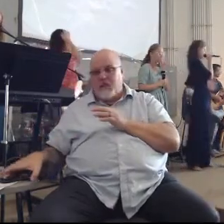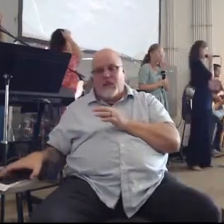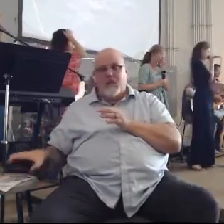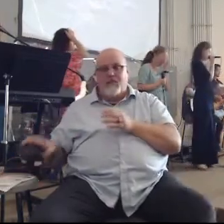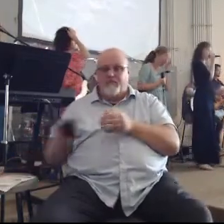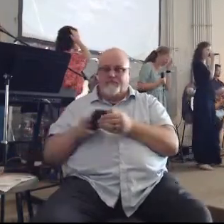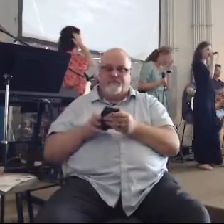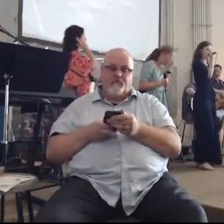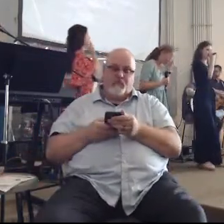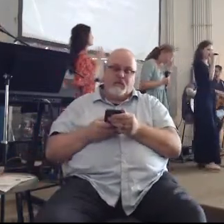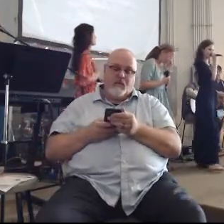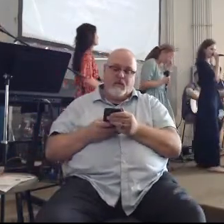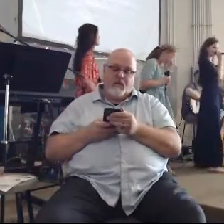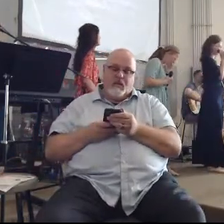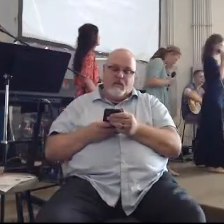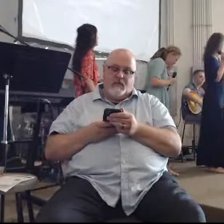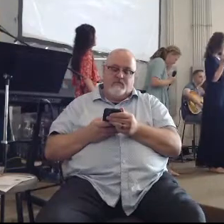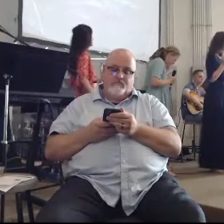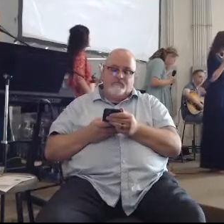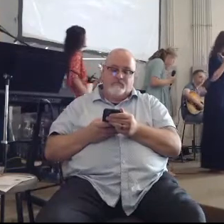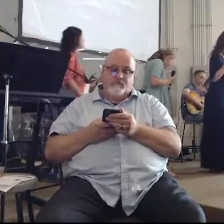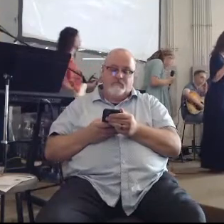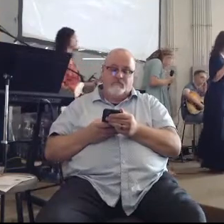along with us This is a pretty familiar one, I think